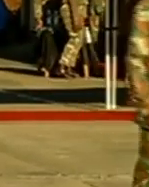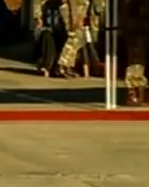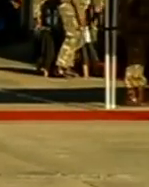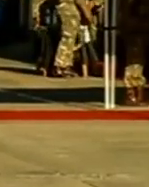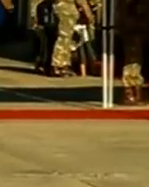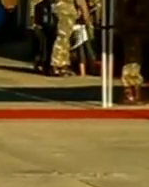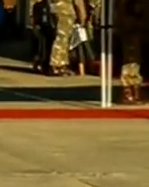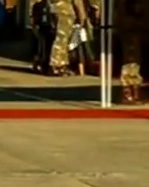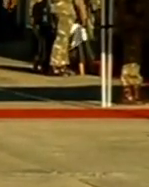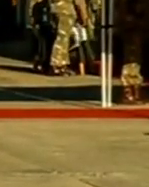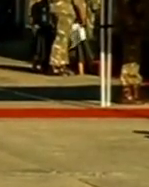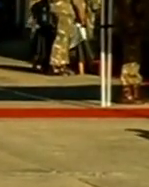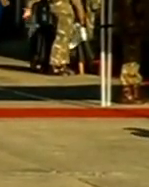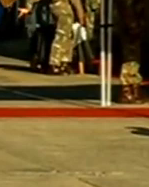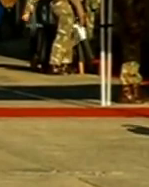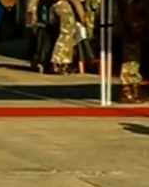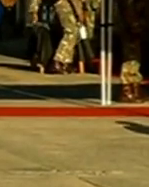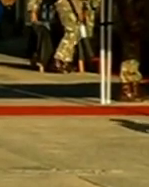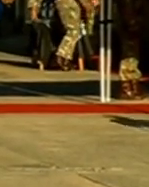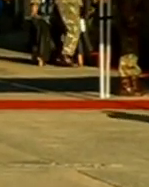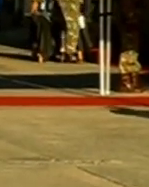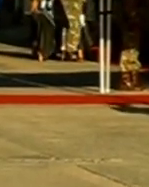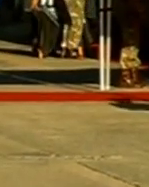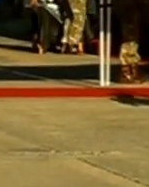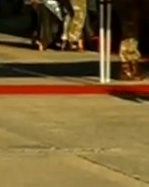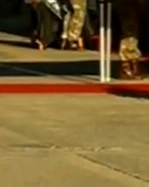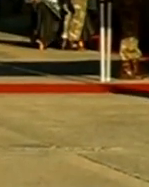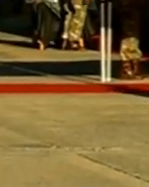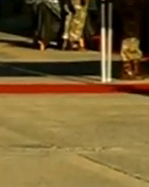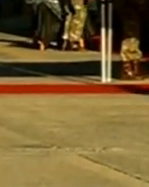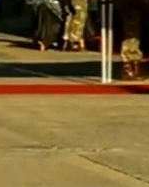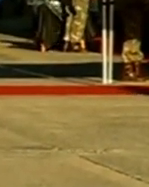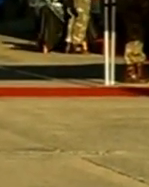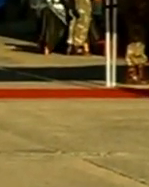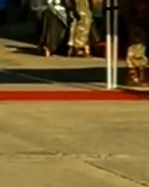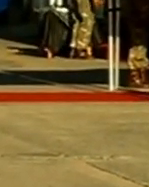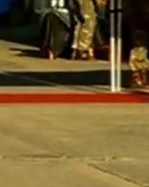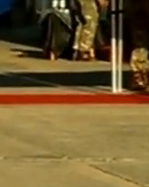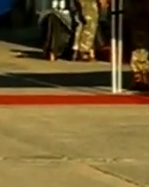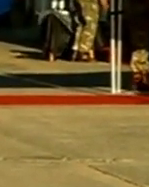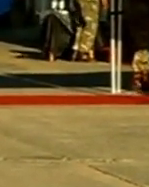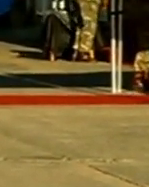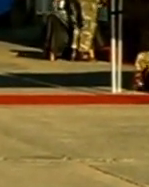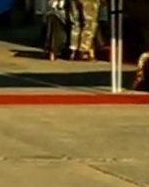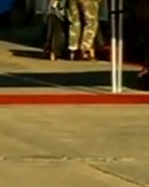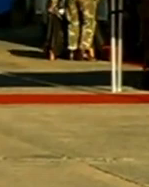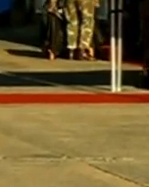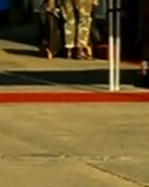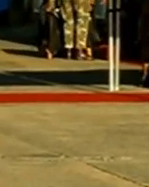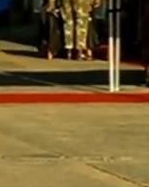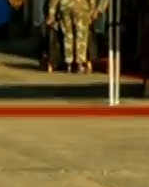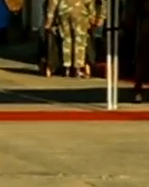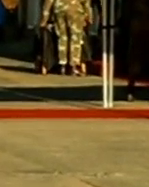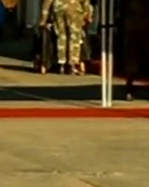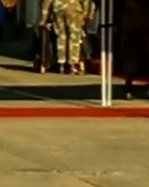that surely you have seen it in the hangar. It's 2,500 five-litre bottles of